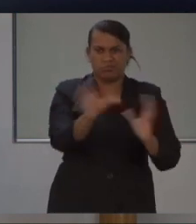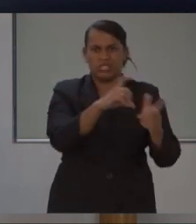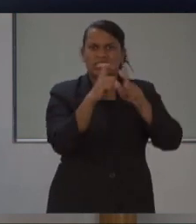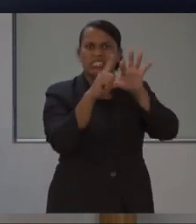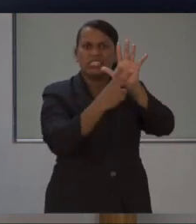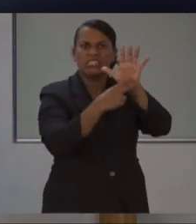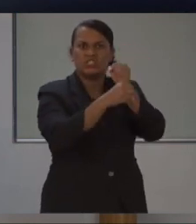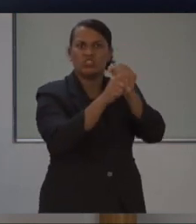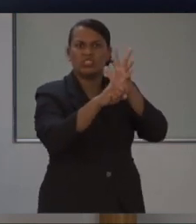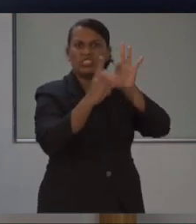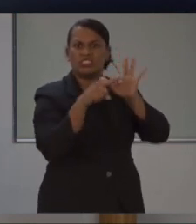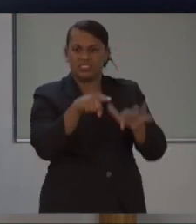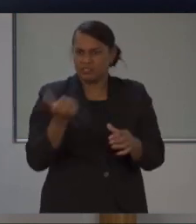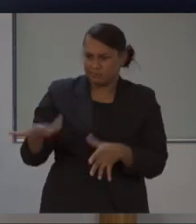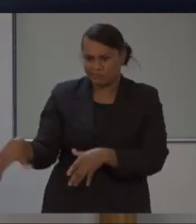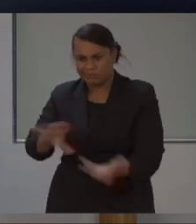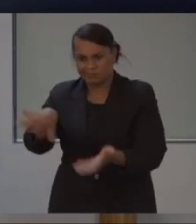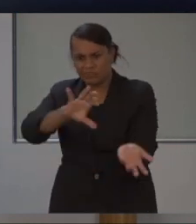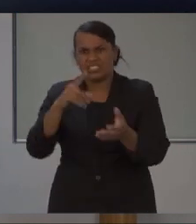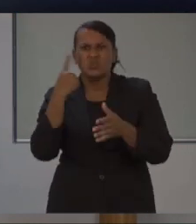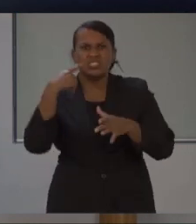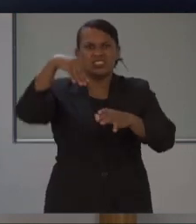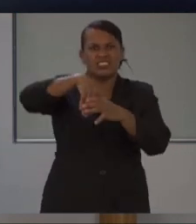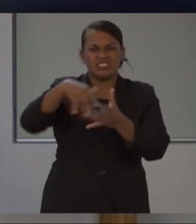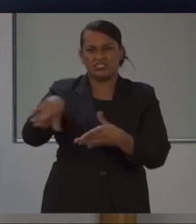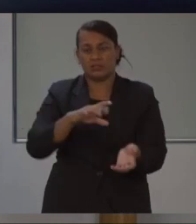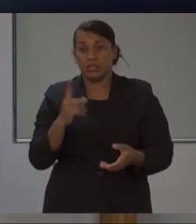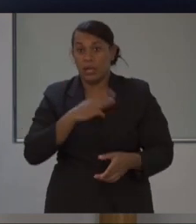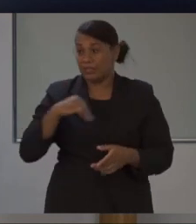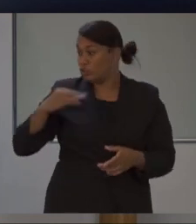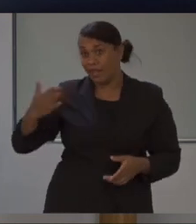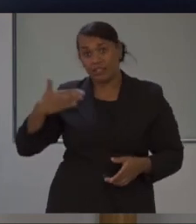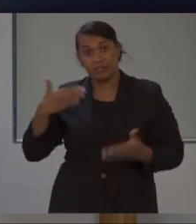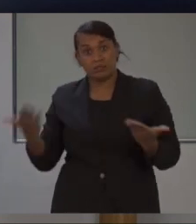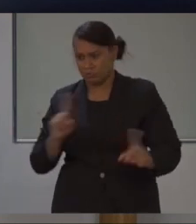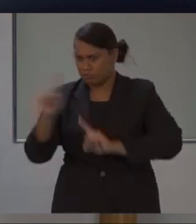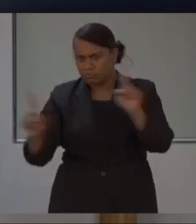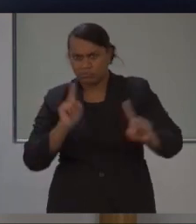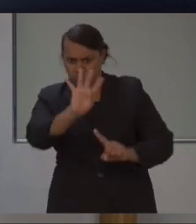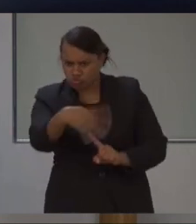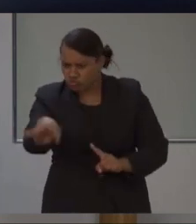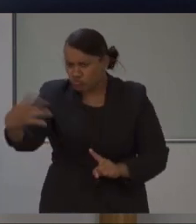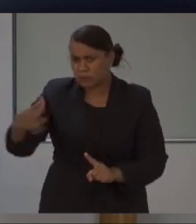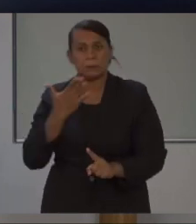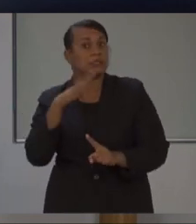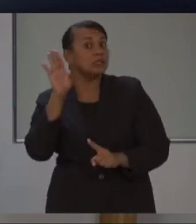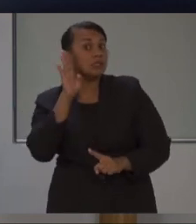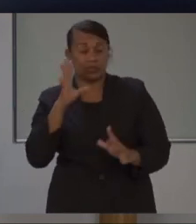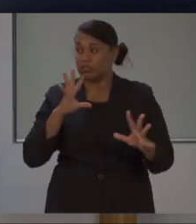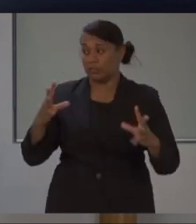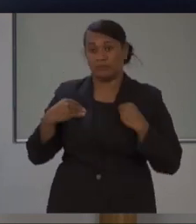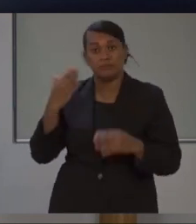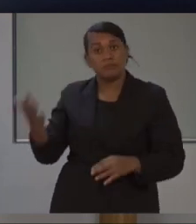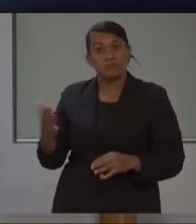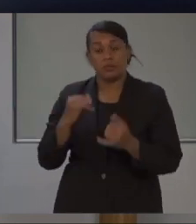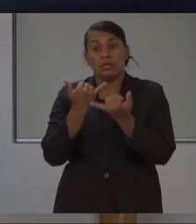teams conduct screening in your area, please cooperate. From Sunday morning, as